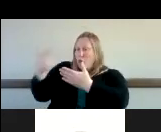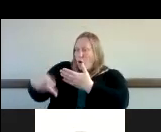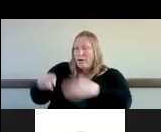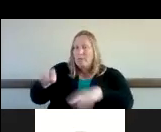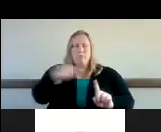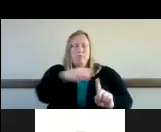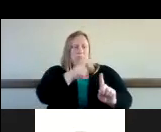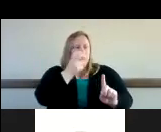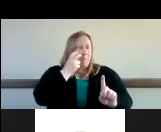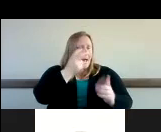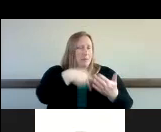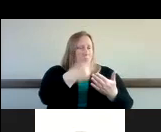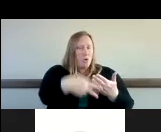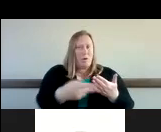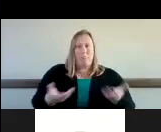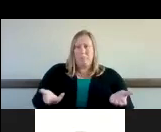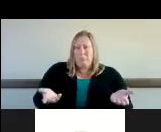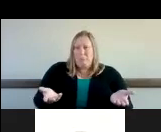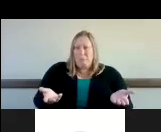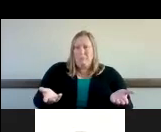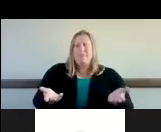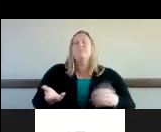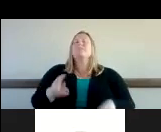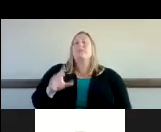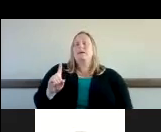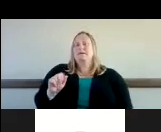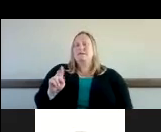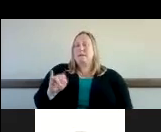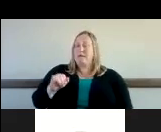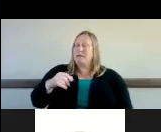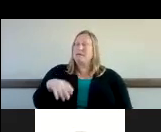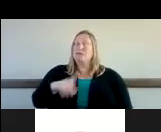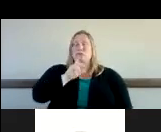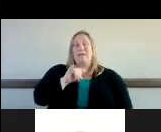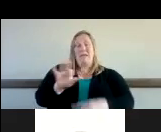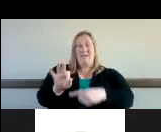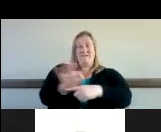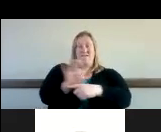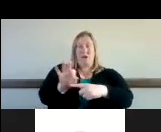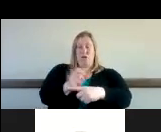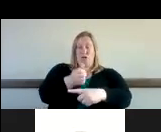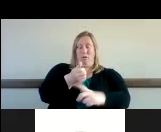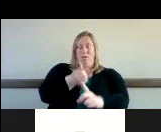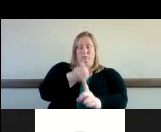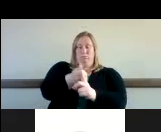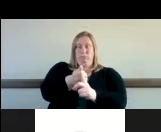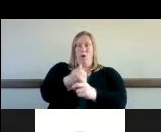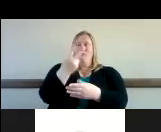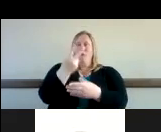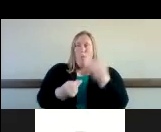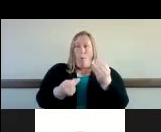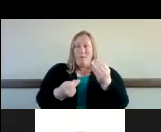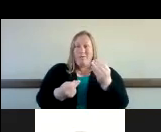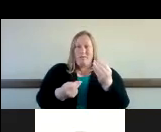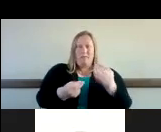it's because of that functional impact of the disabilities combined that i was referring to with the question regarding